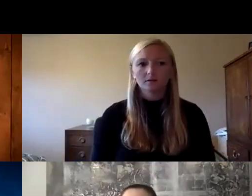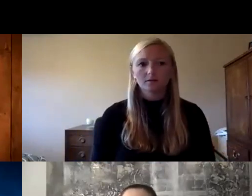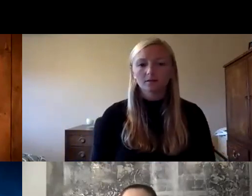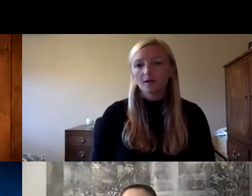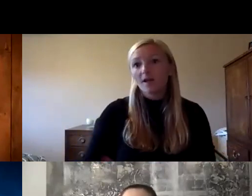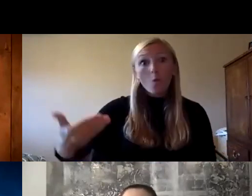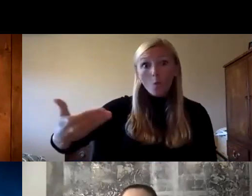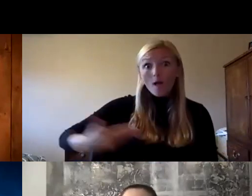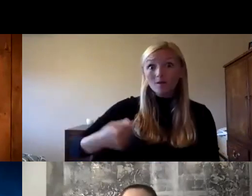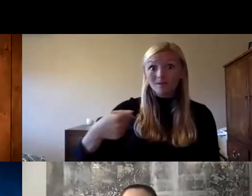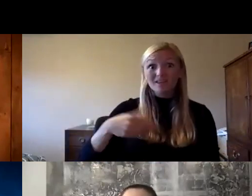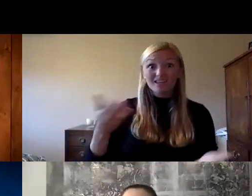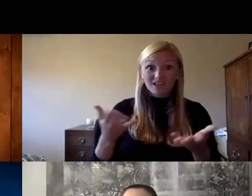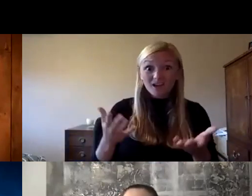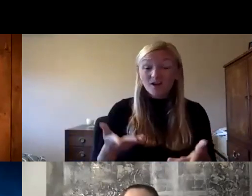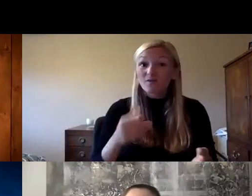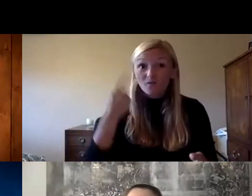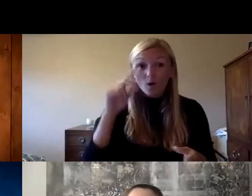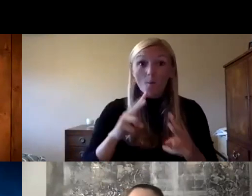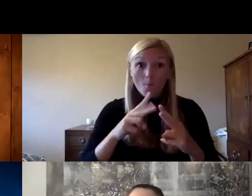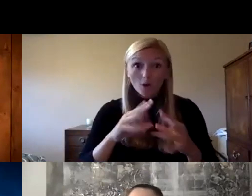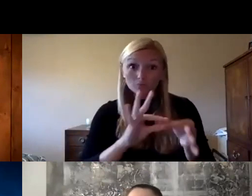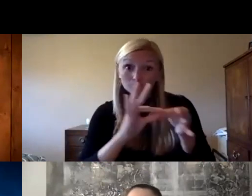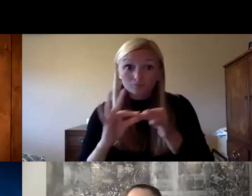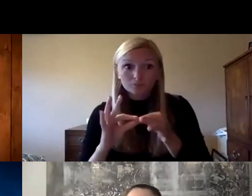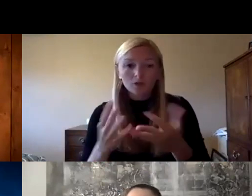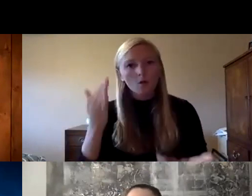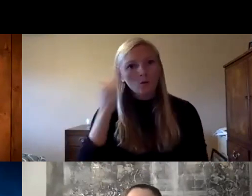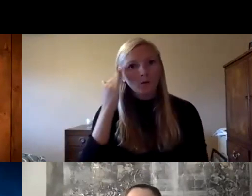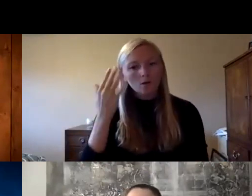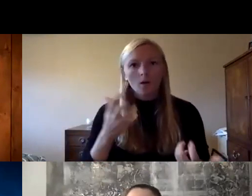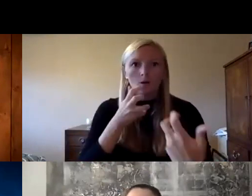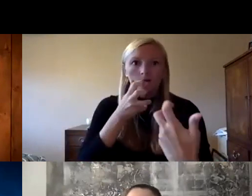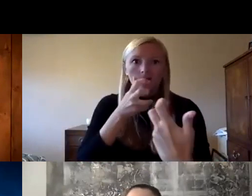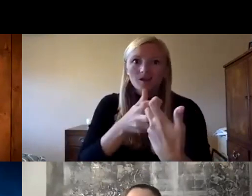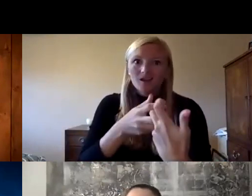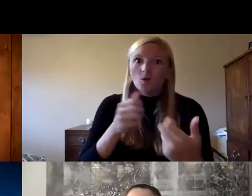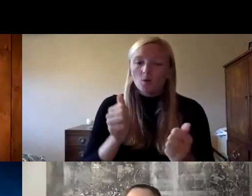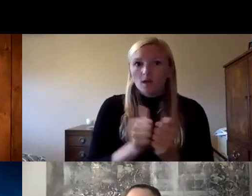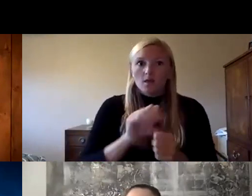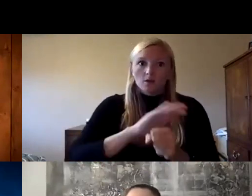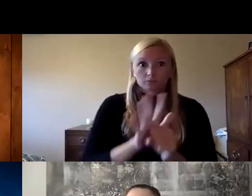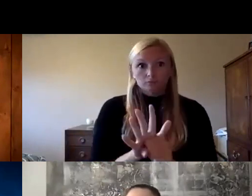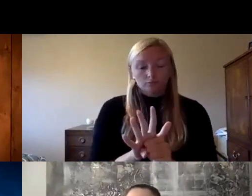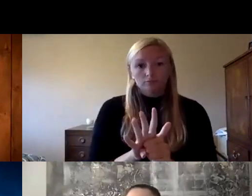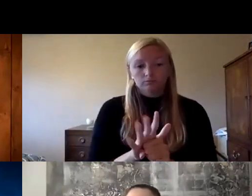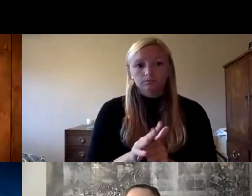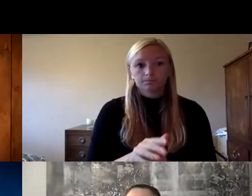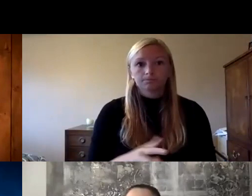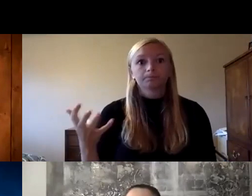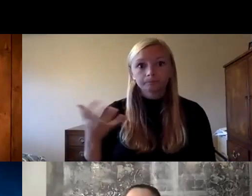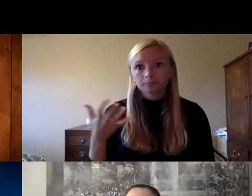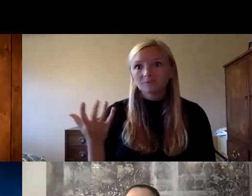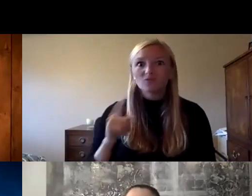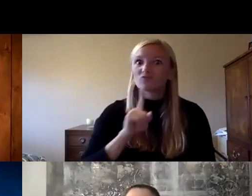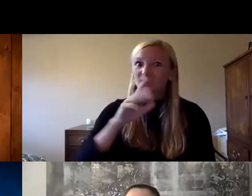invitation to our chapter to partner with you as we all know adapting to restrictions of a pandemic like this has certainly disrupted the way we're all